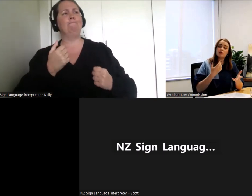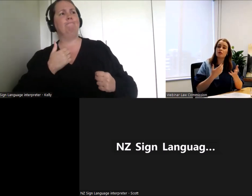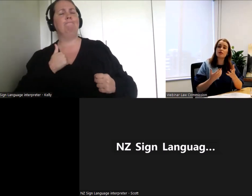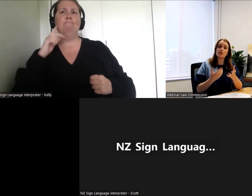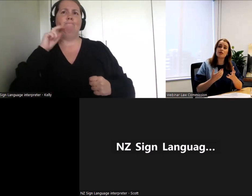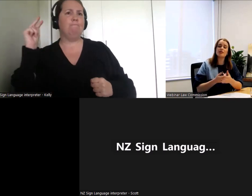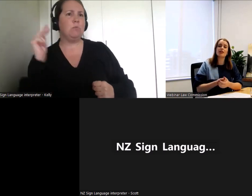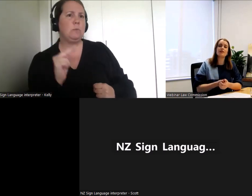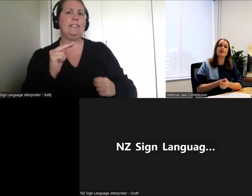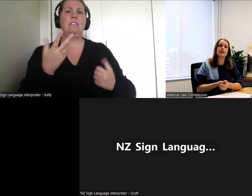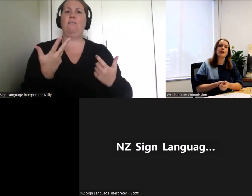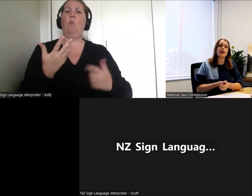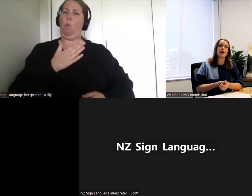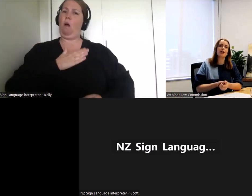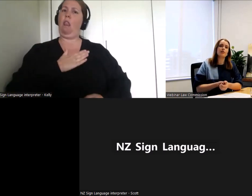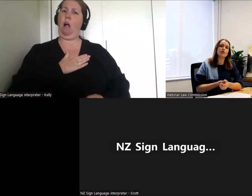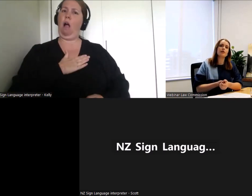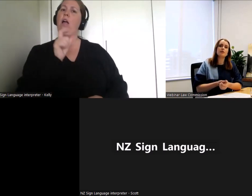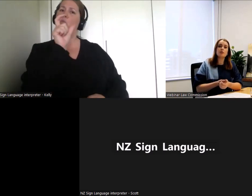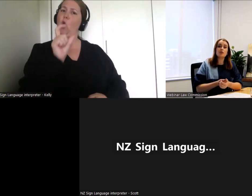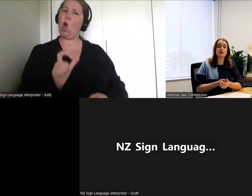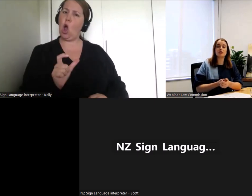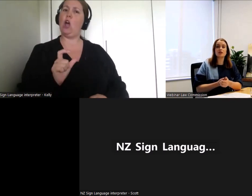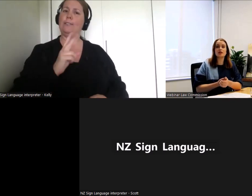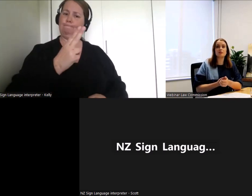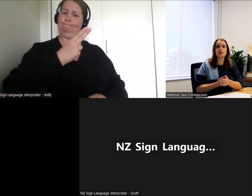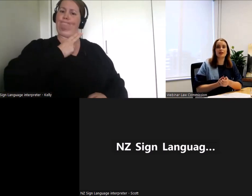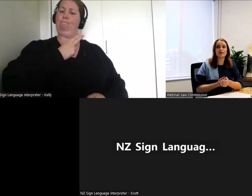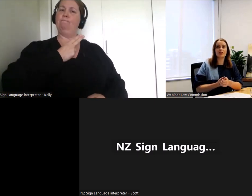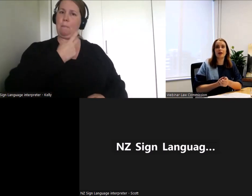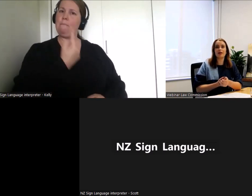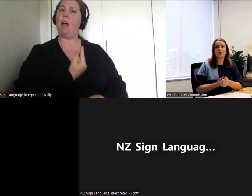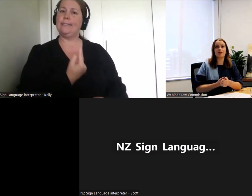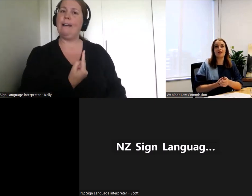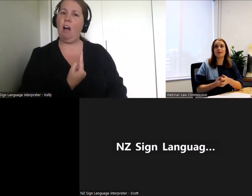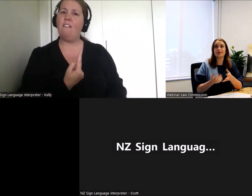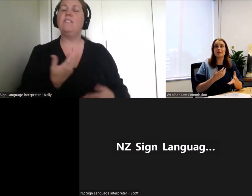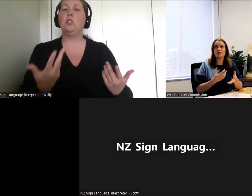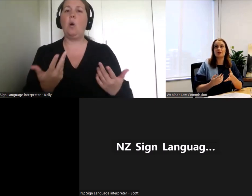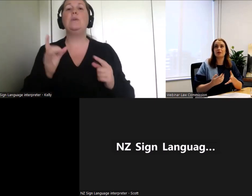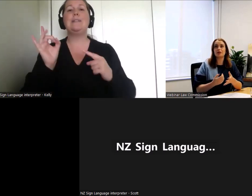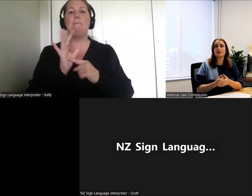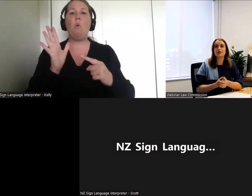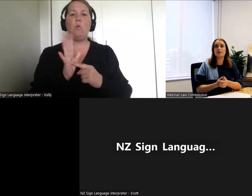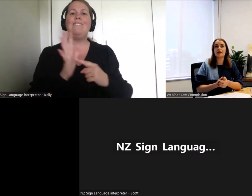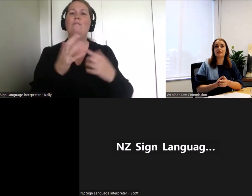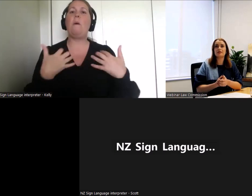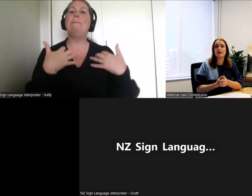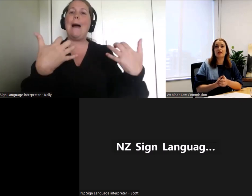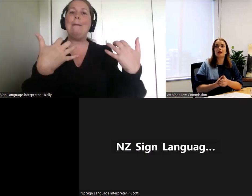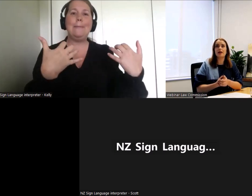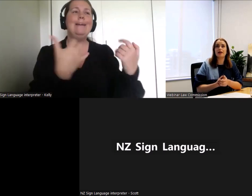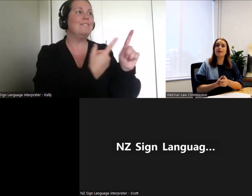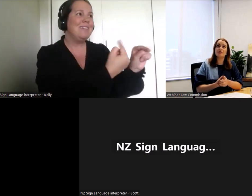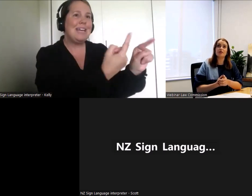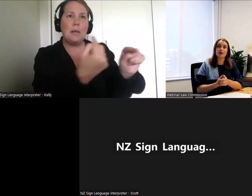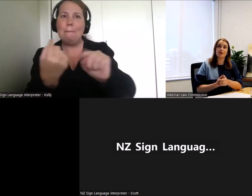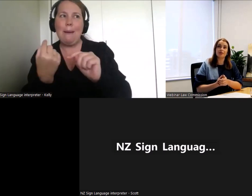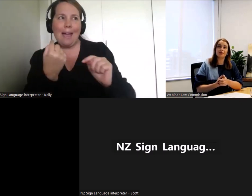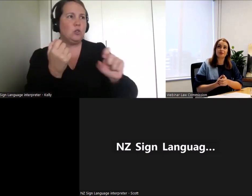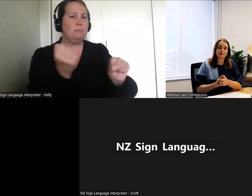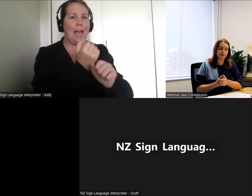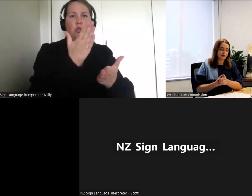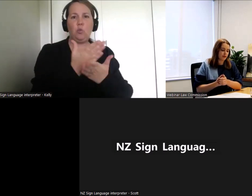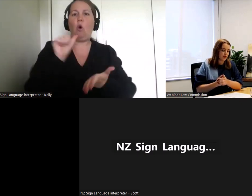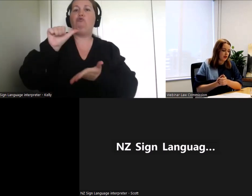they use to refer to themselves and so it was important to us to seek public feedback on on some of the terminology that we use in the